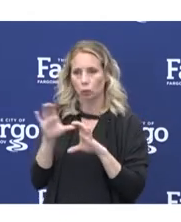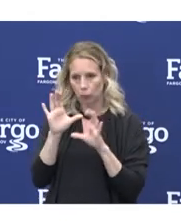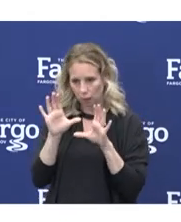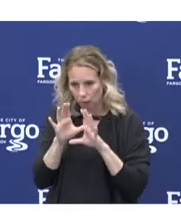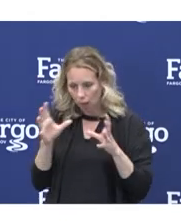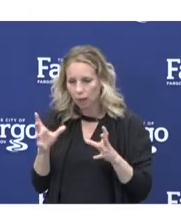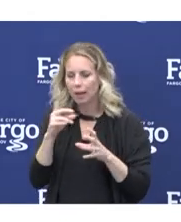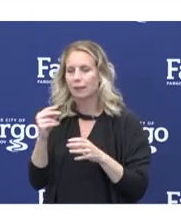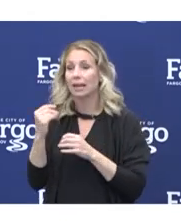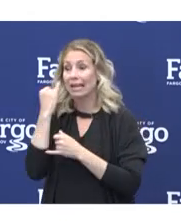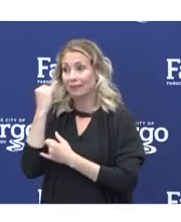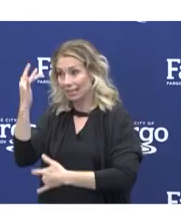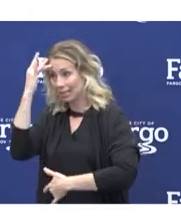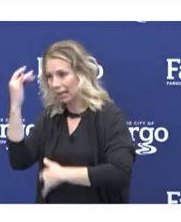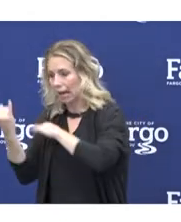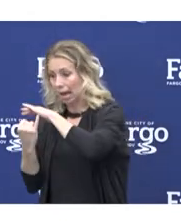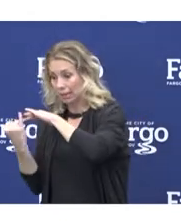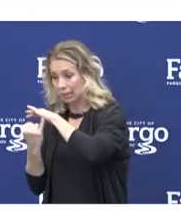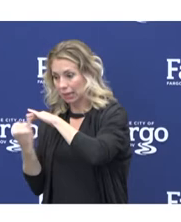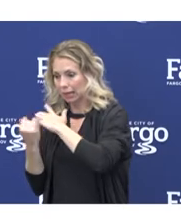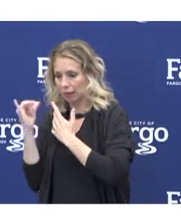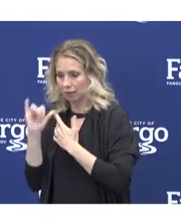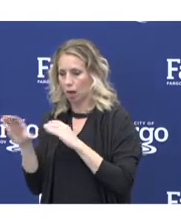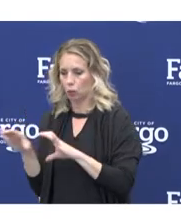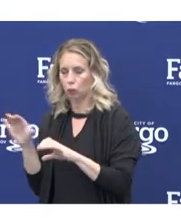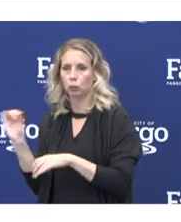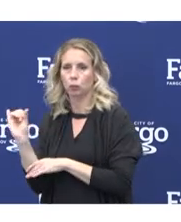so that we prevent further transmission.